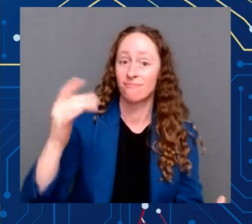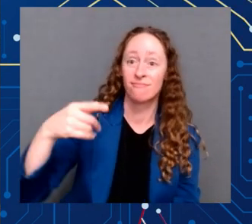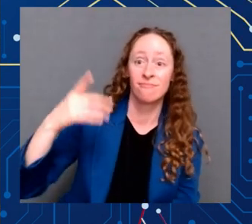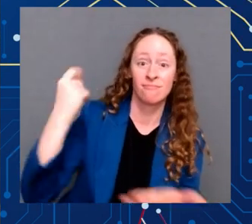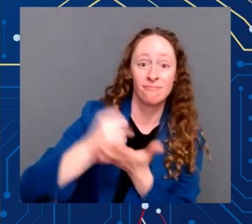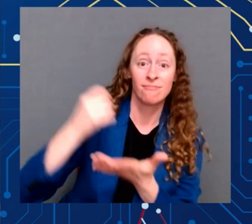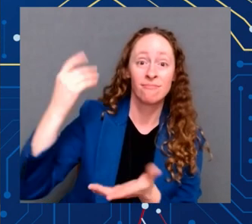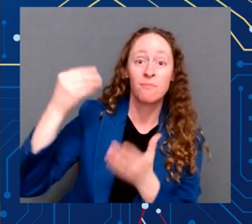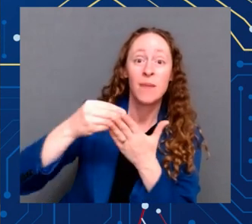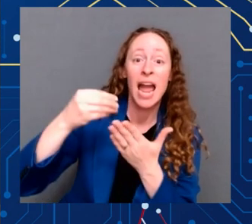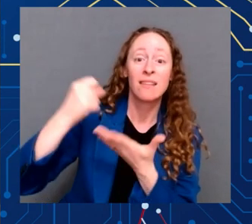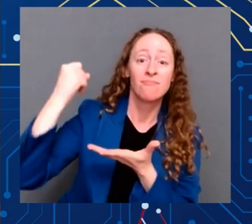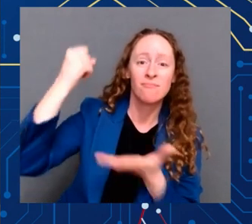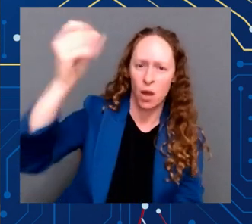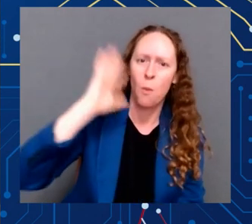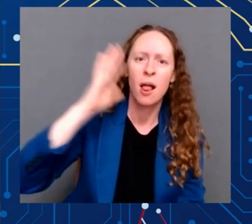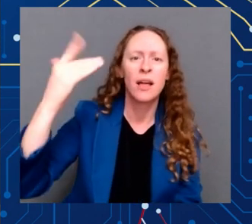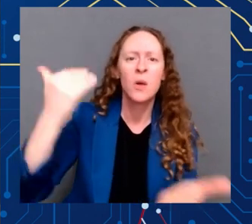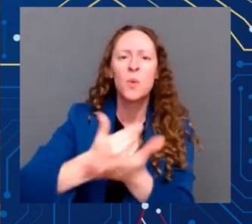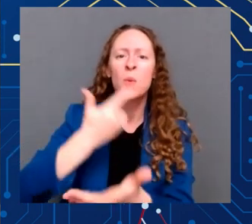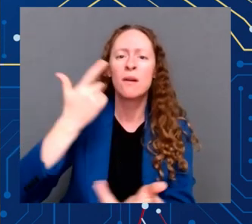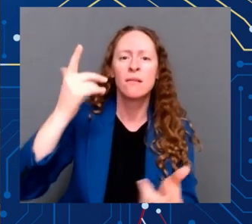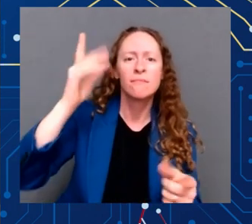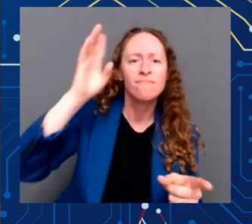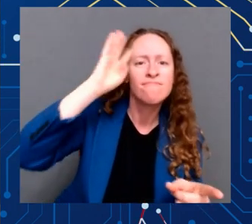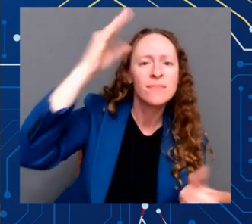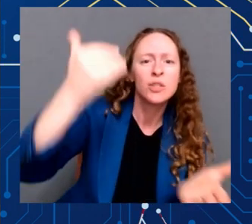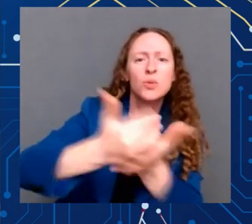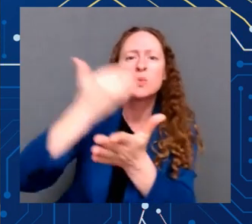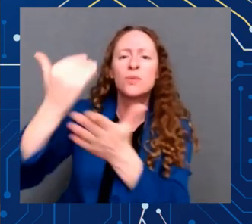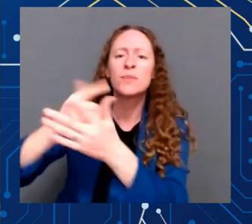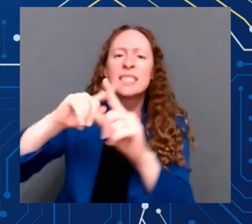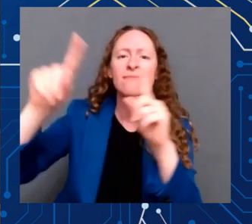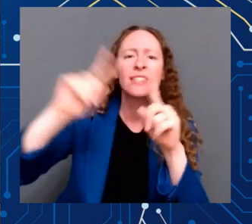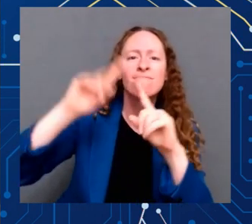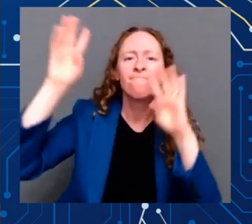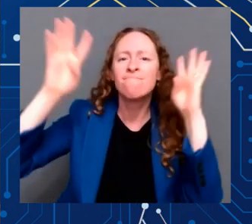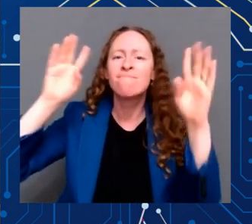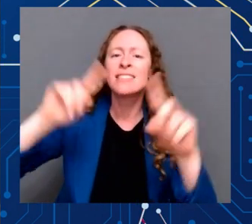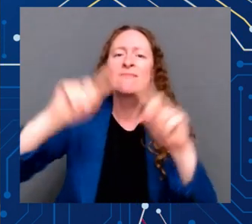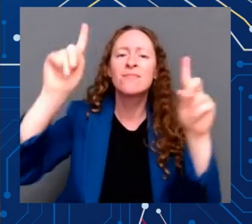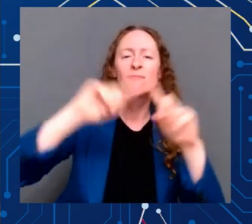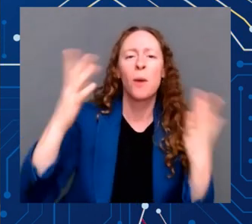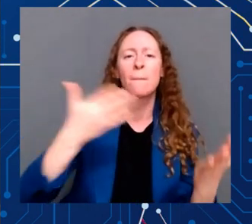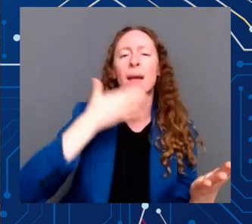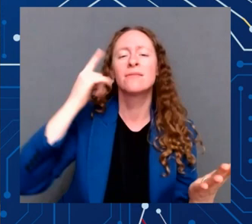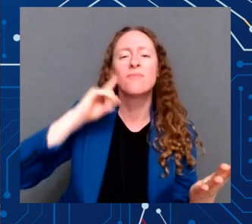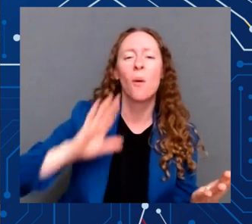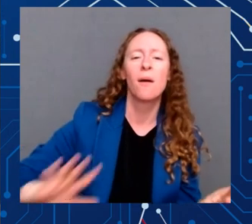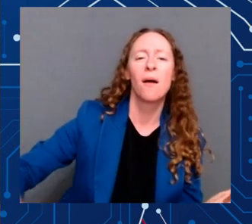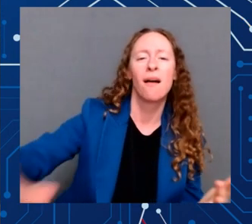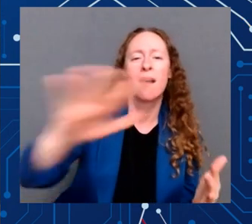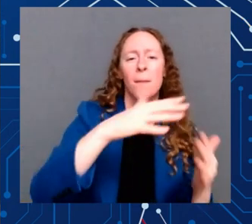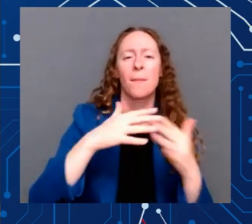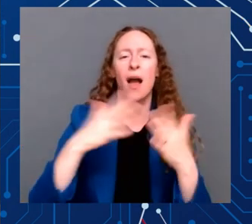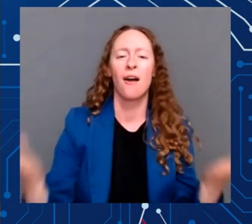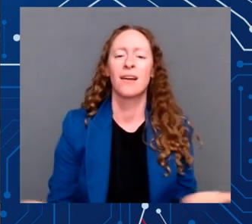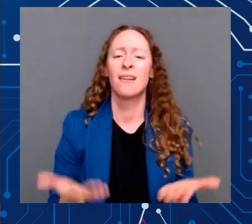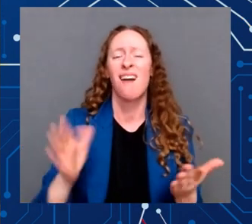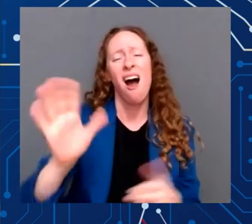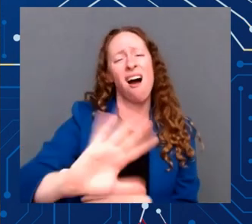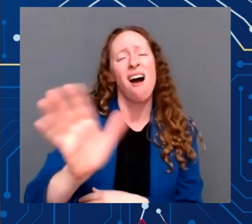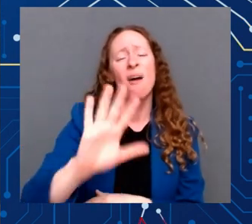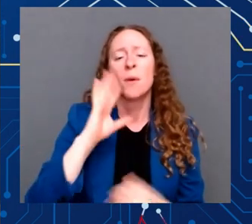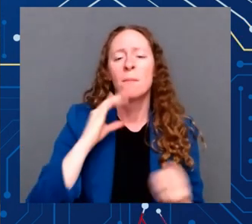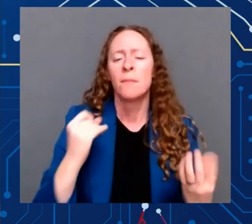It's a game changer for so many places in America and for states like mine. Places like Albany and Syracuse and